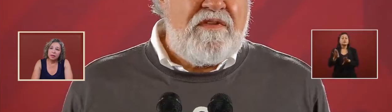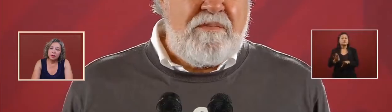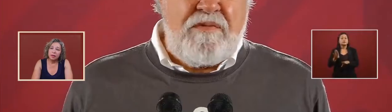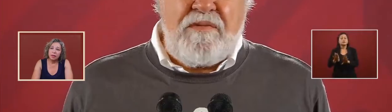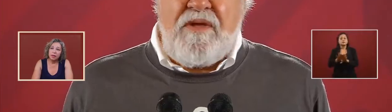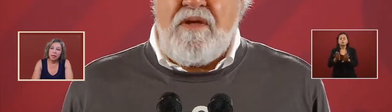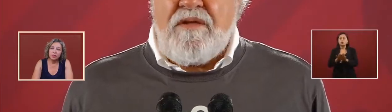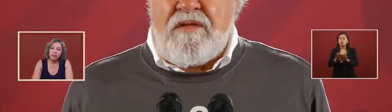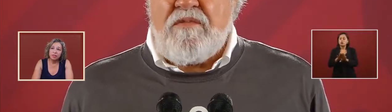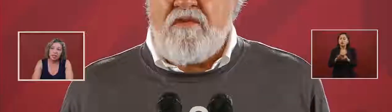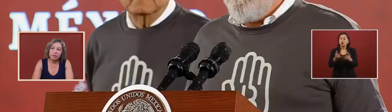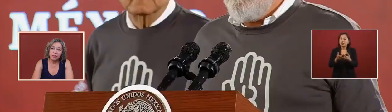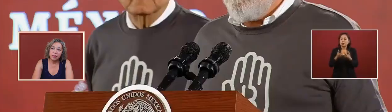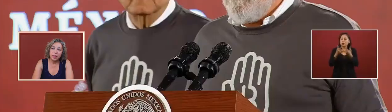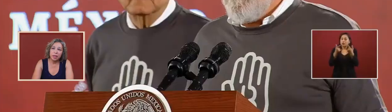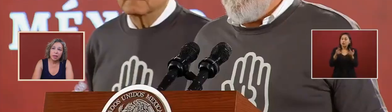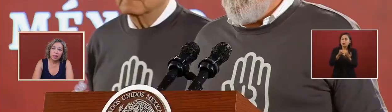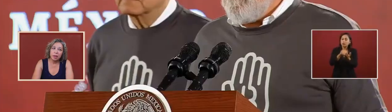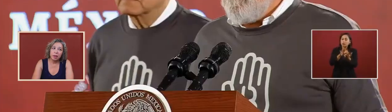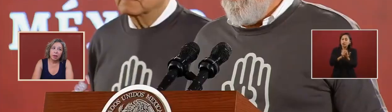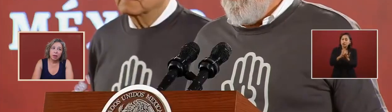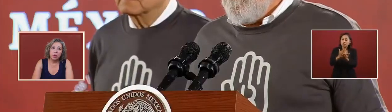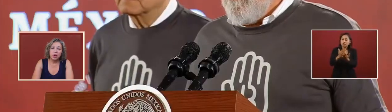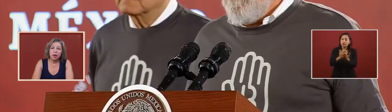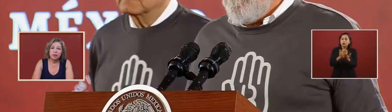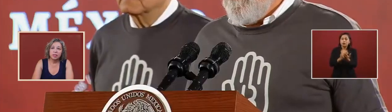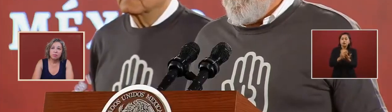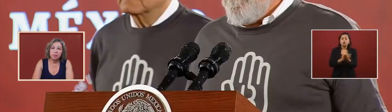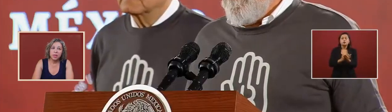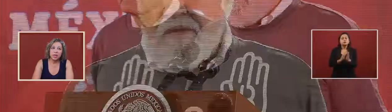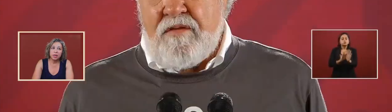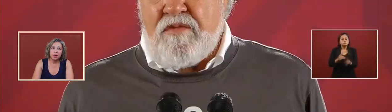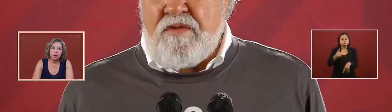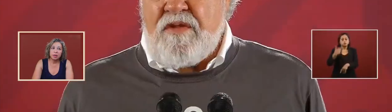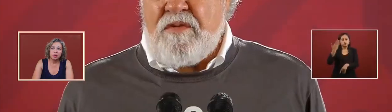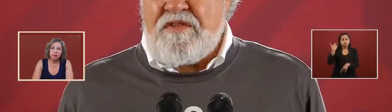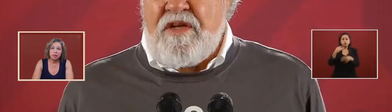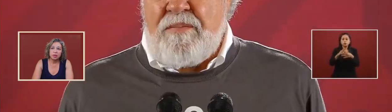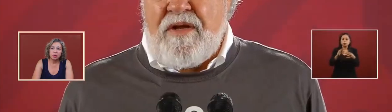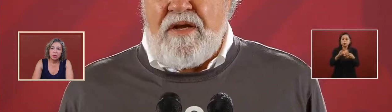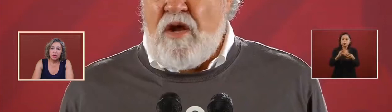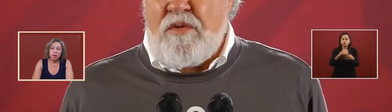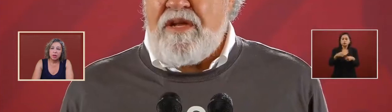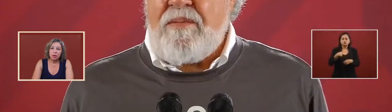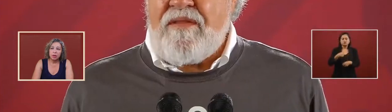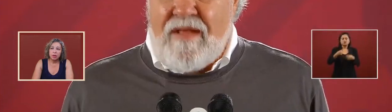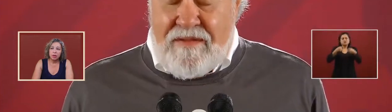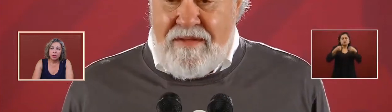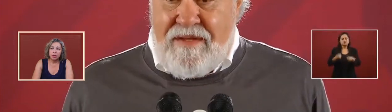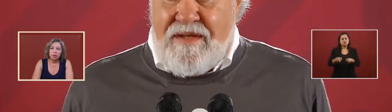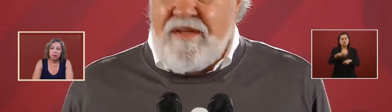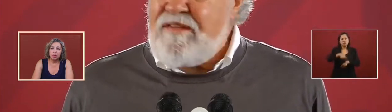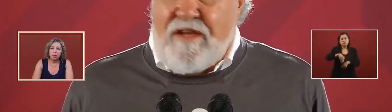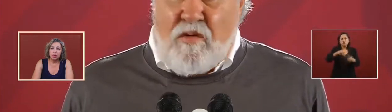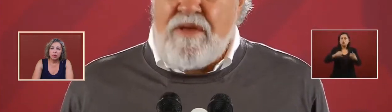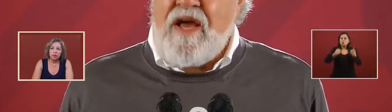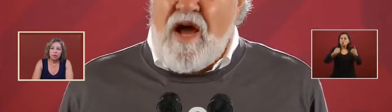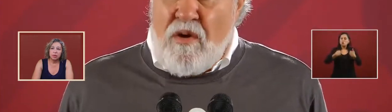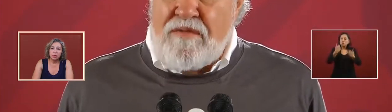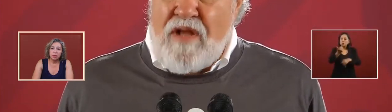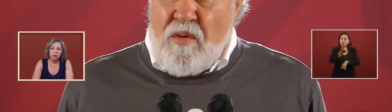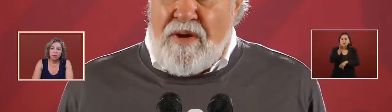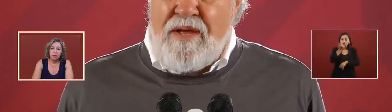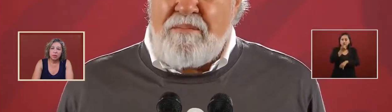as i've said from the beginning we are submitted the only